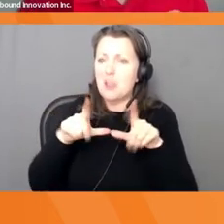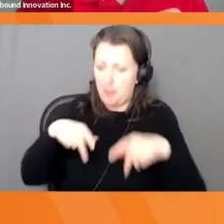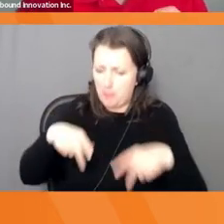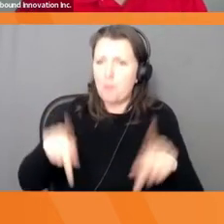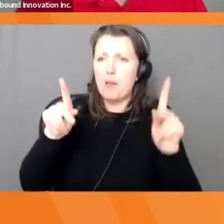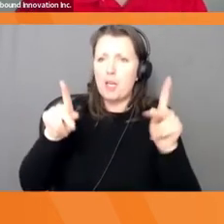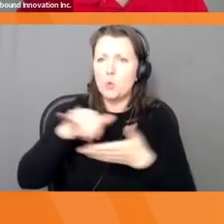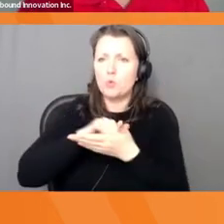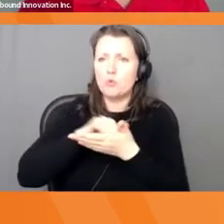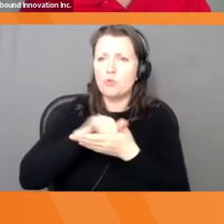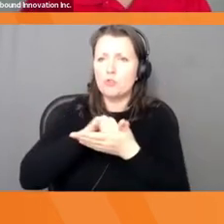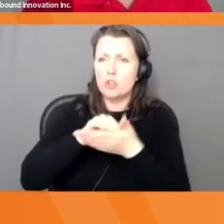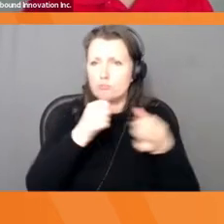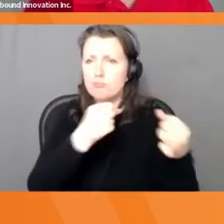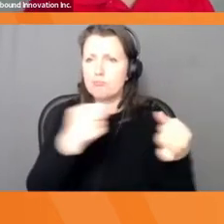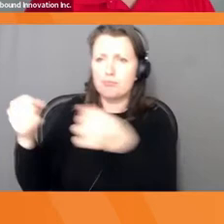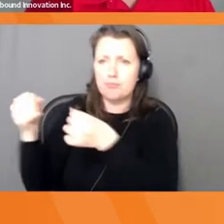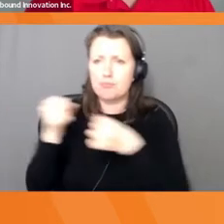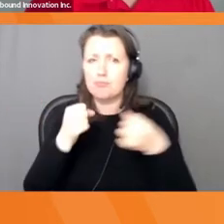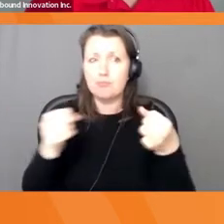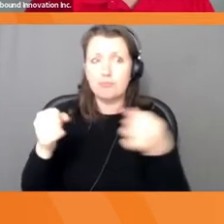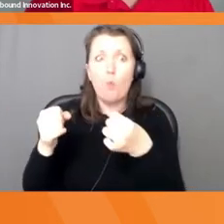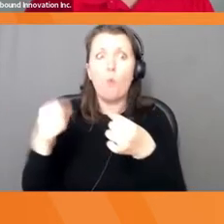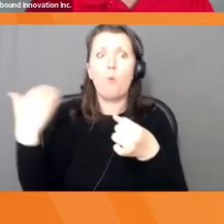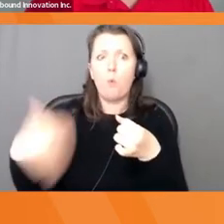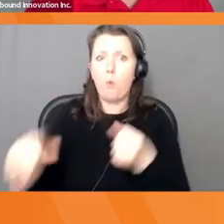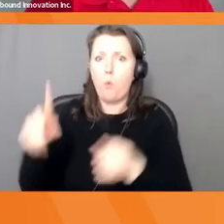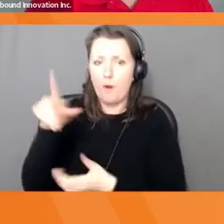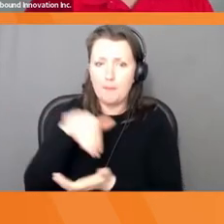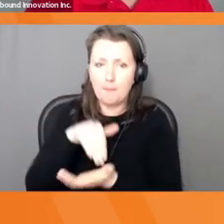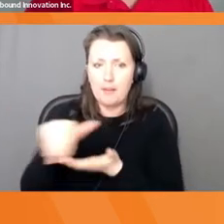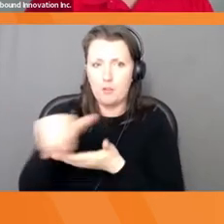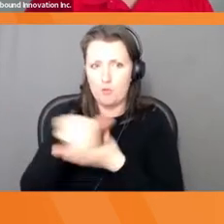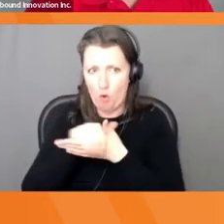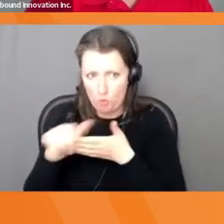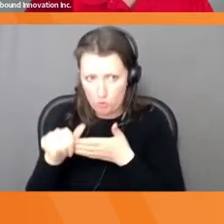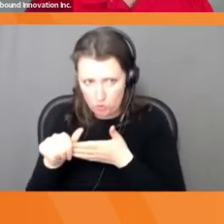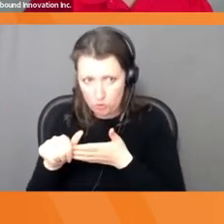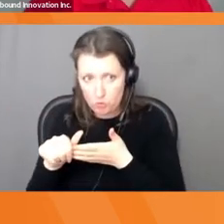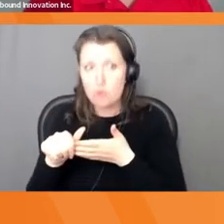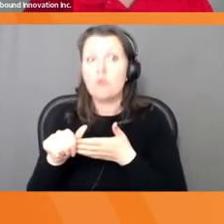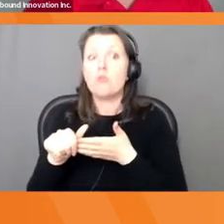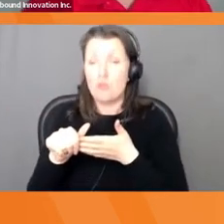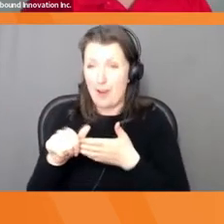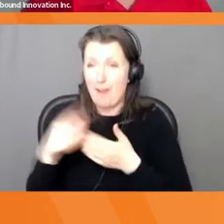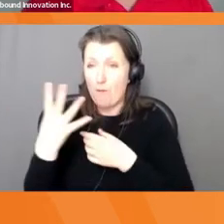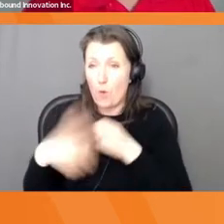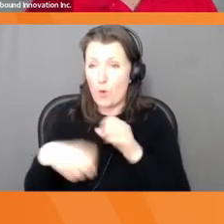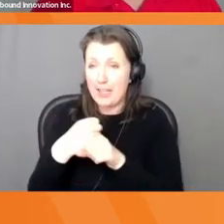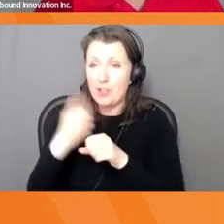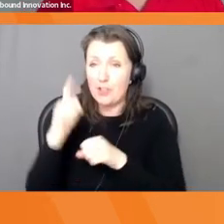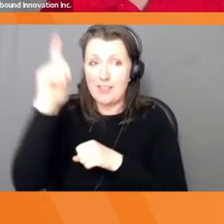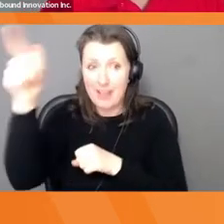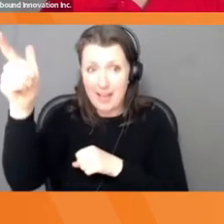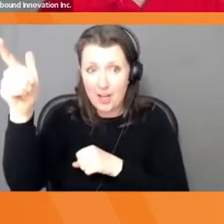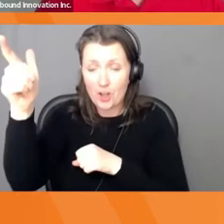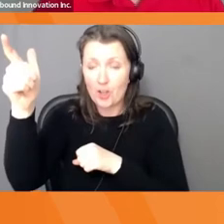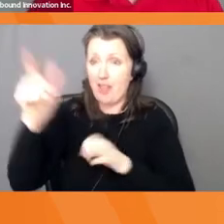And by June of 2018 had dropped to $170,000. Like that's a staggering statistic.